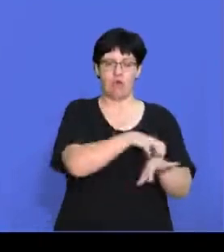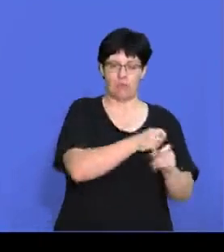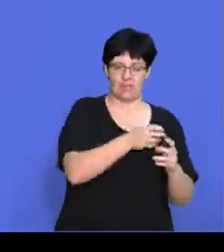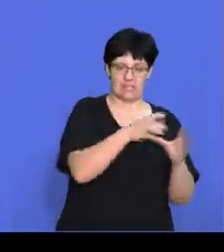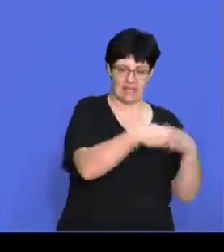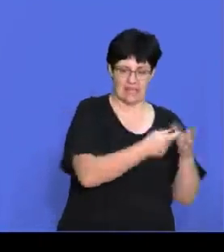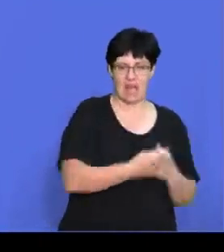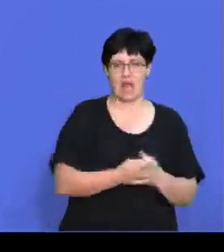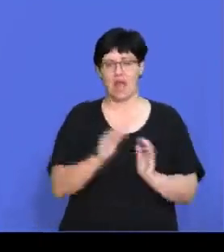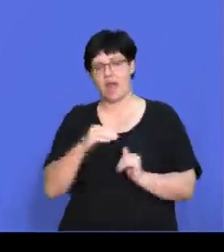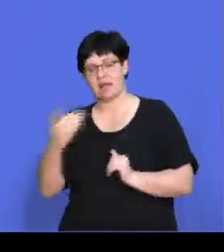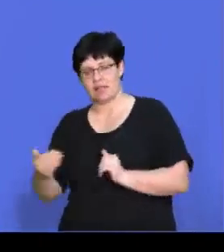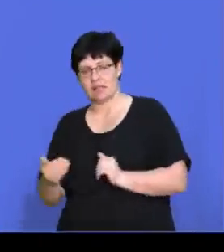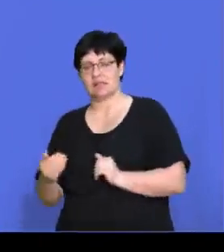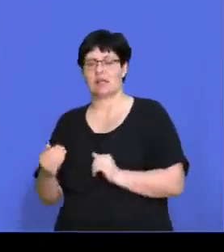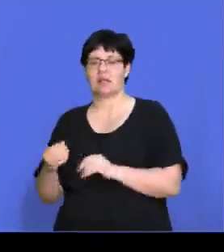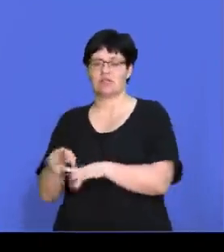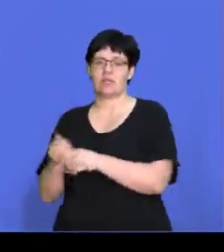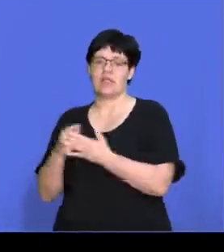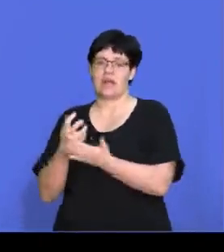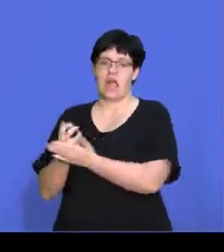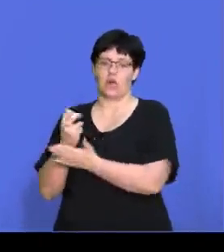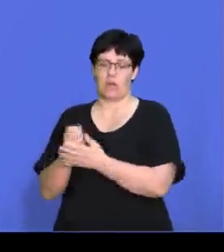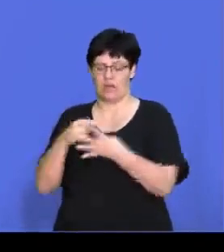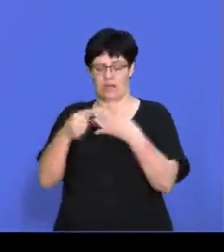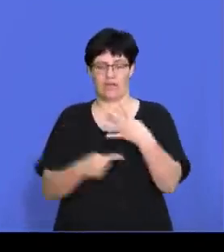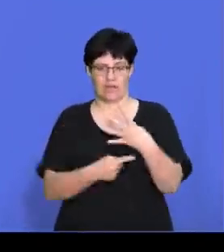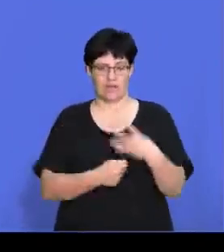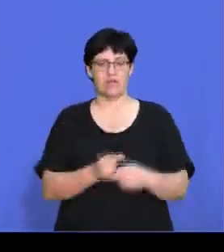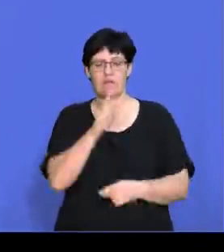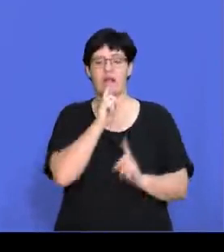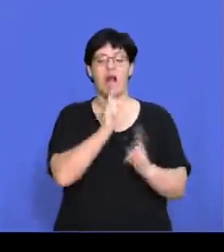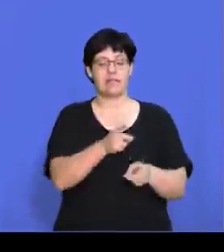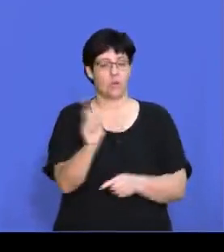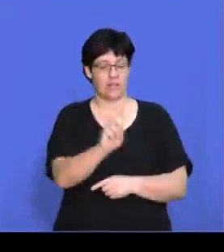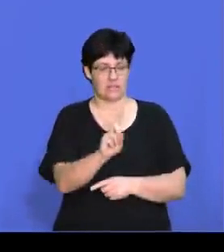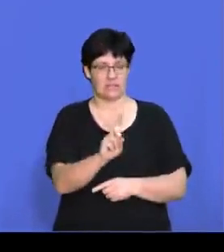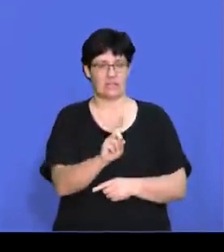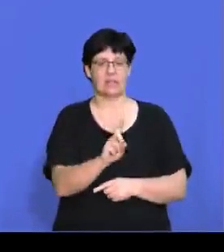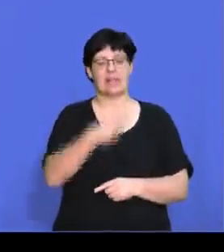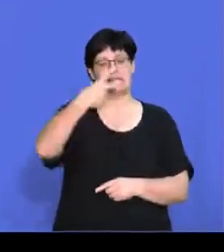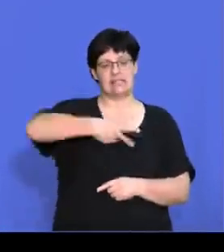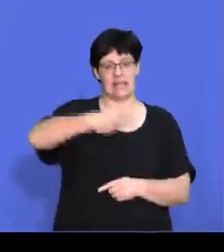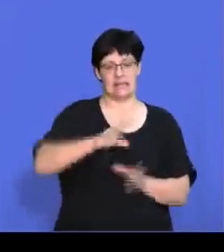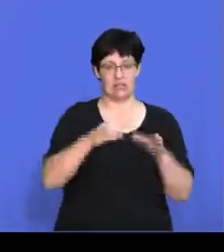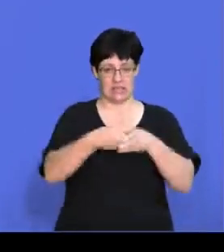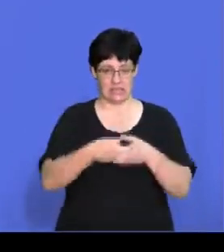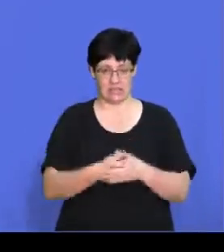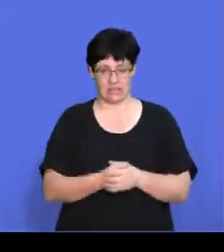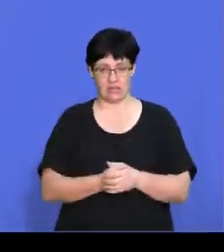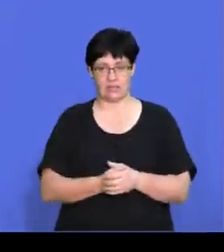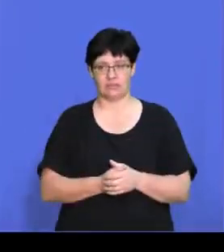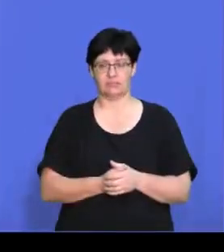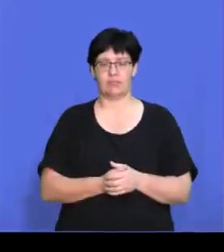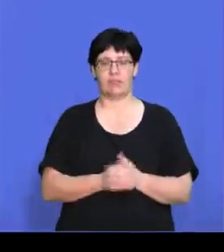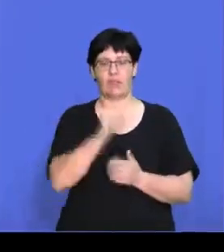the primary sector, the tertiary sector and then the economic sector. So we look at our answer, the answer is the secondary